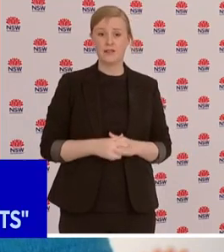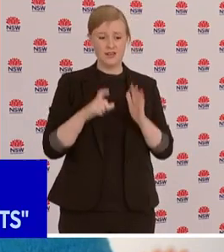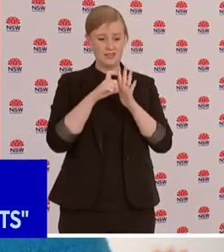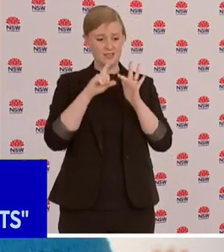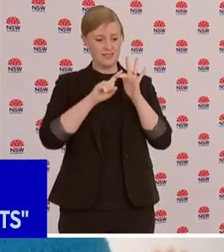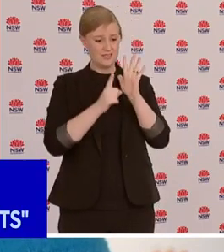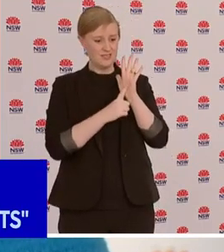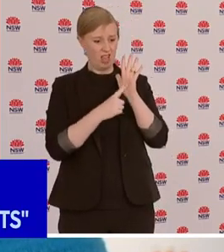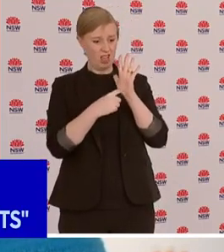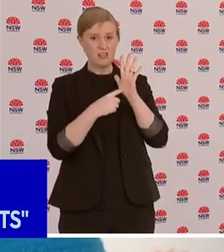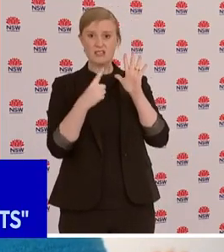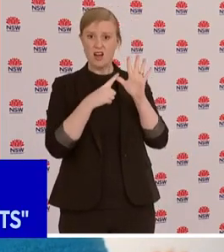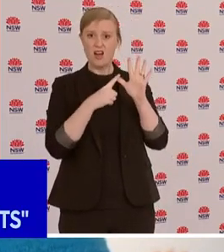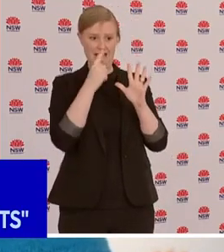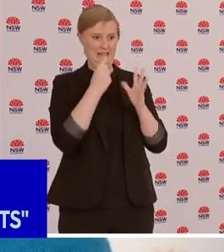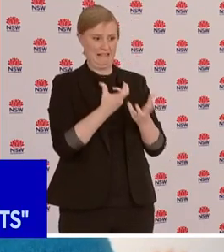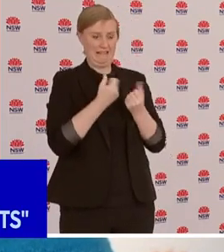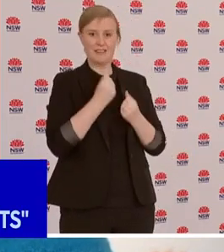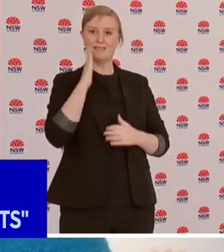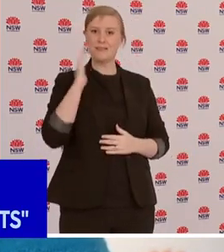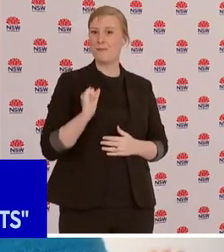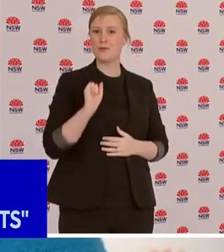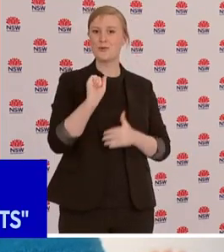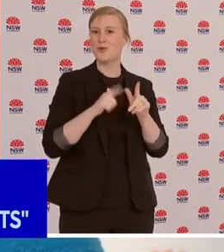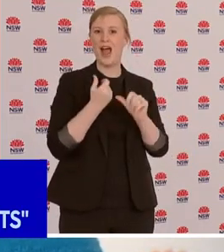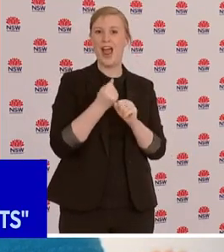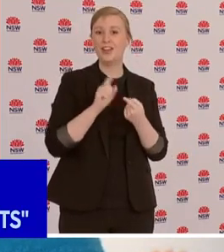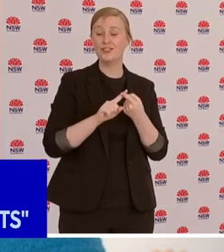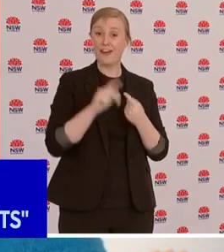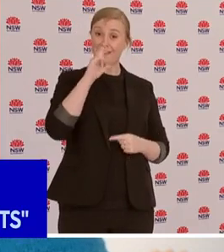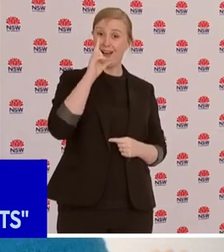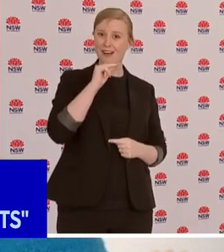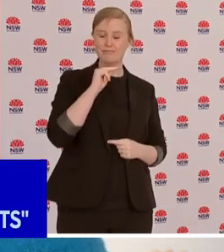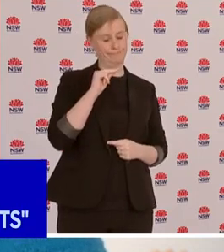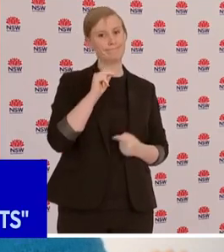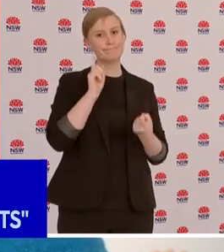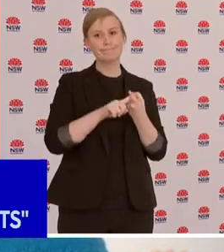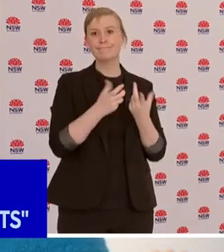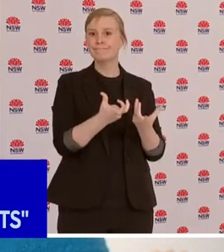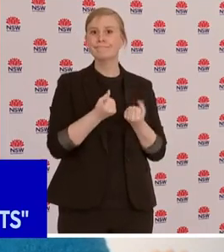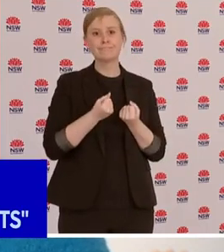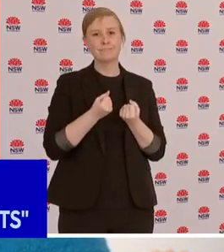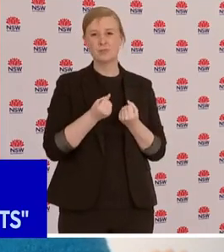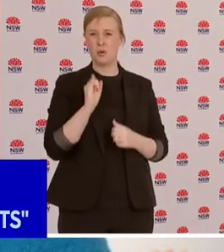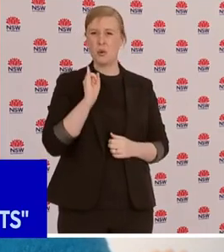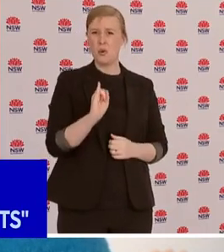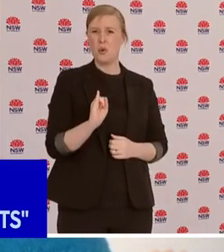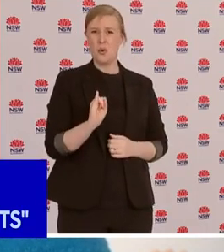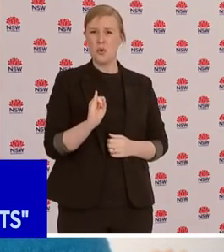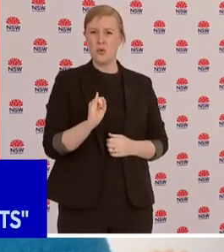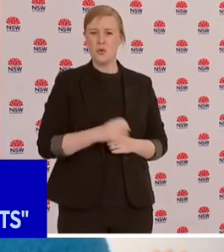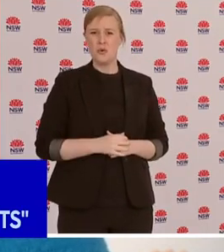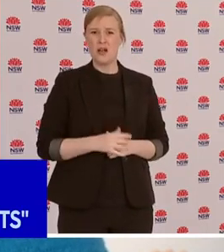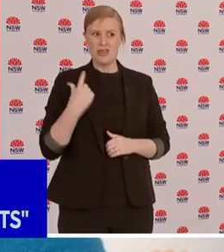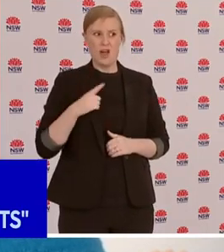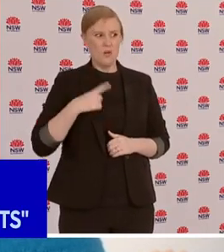horribly cruel disease and that's why our response has been so strong against it. But we rely on people not